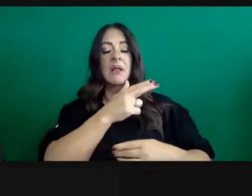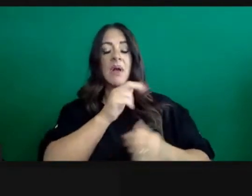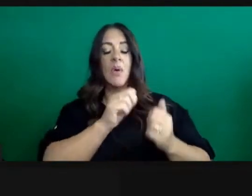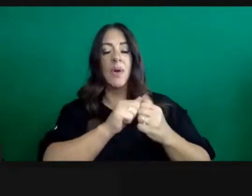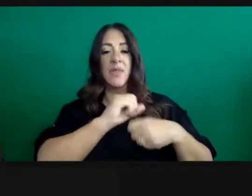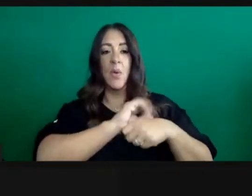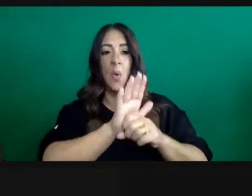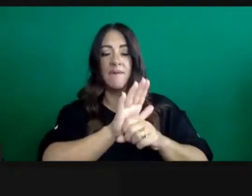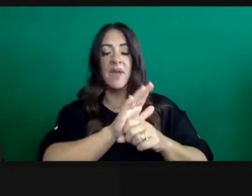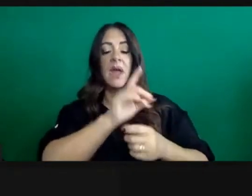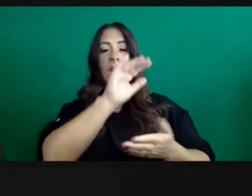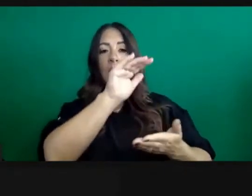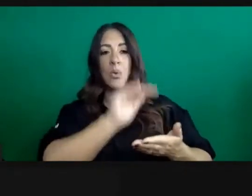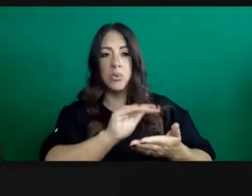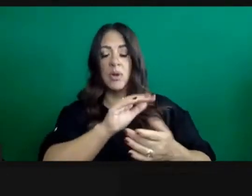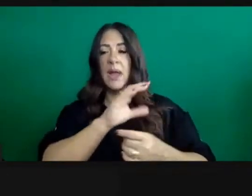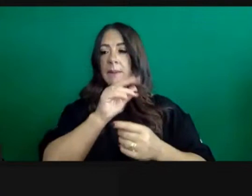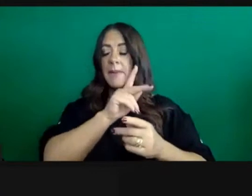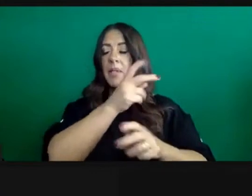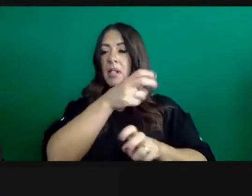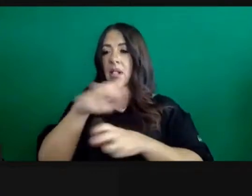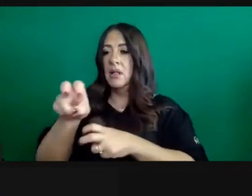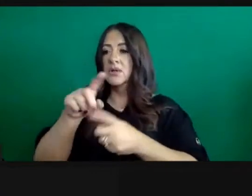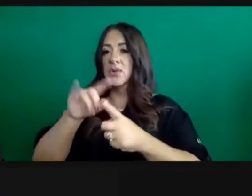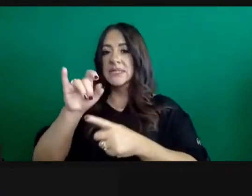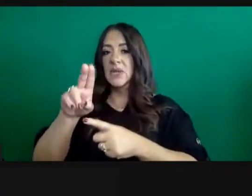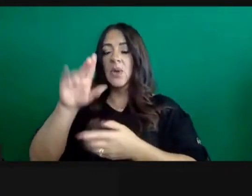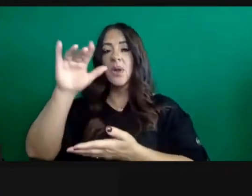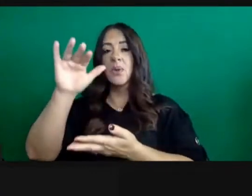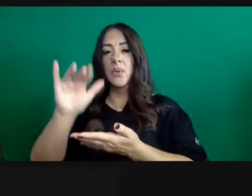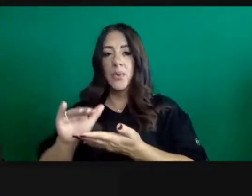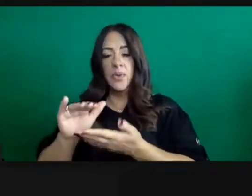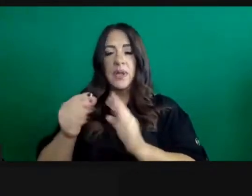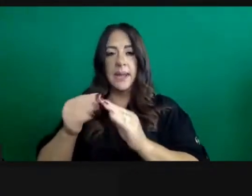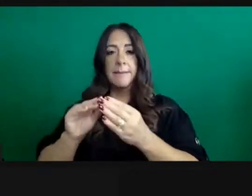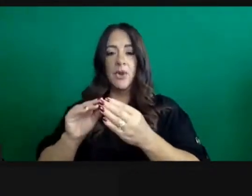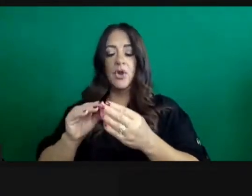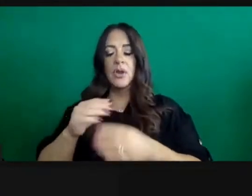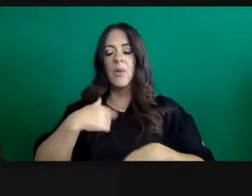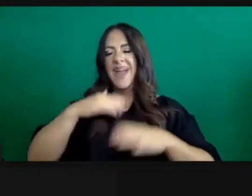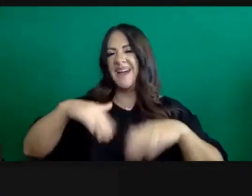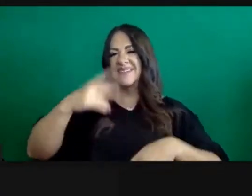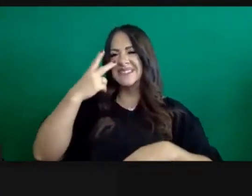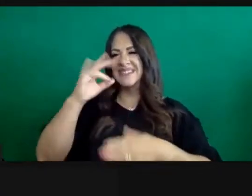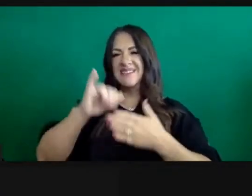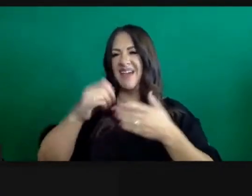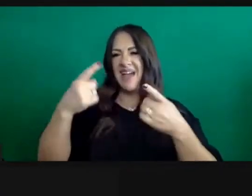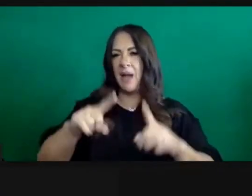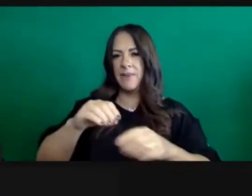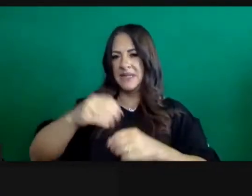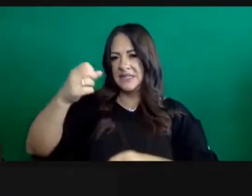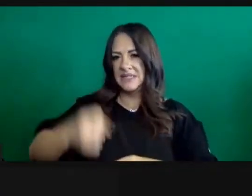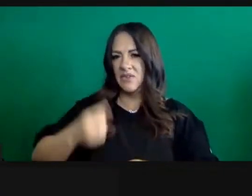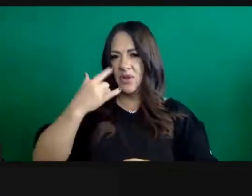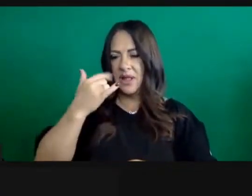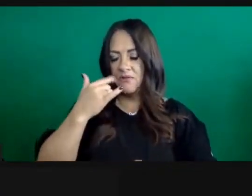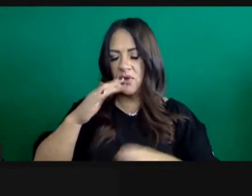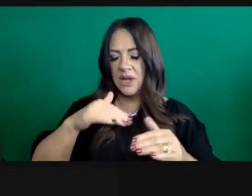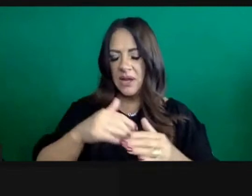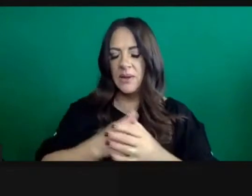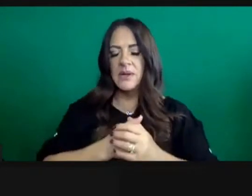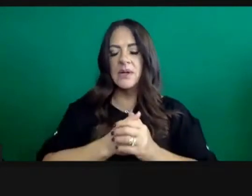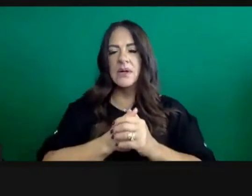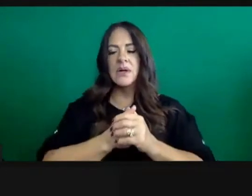We are not seeing that story necessarily in the southern part of the state. We still see, as I shared earlier,